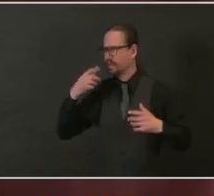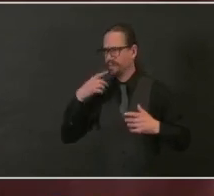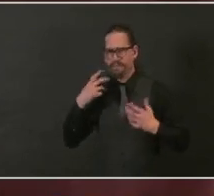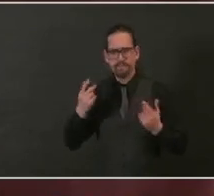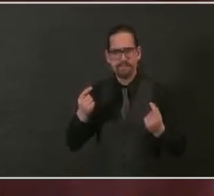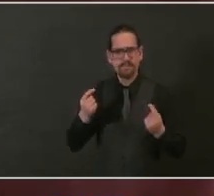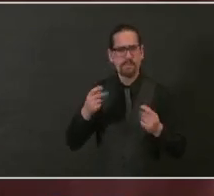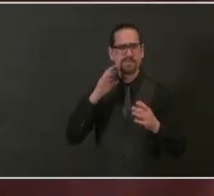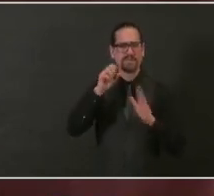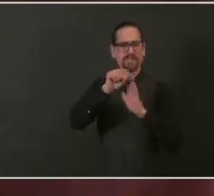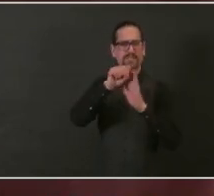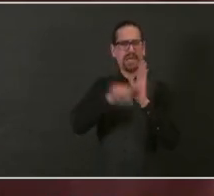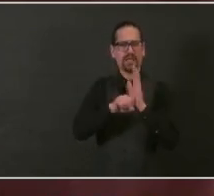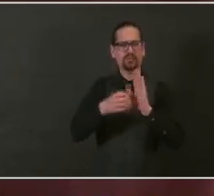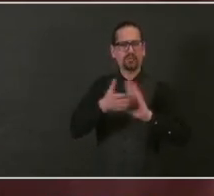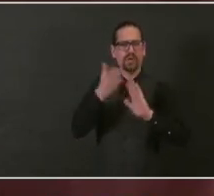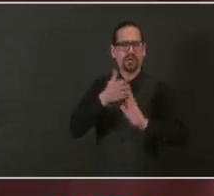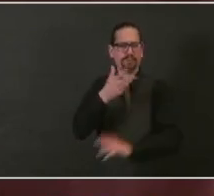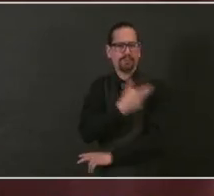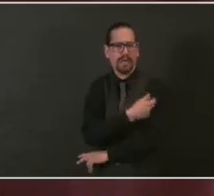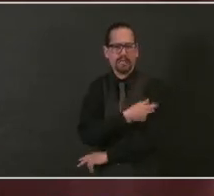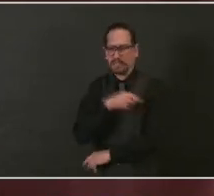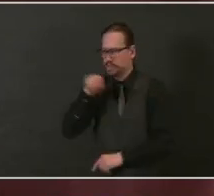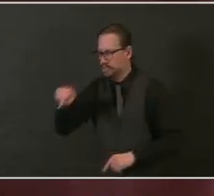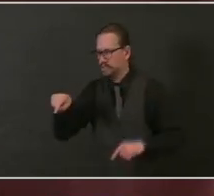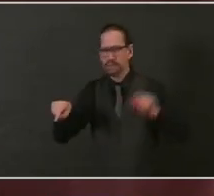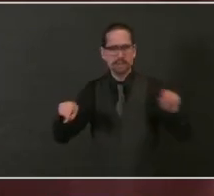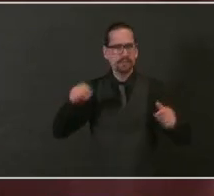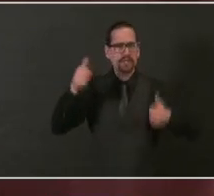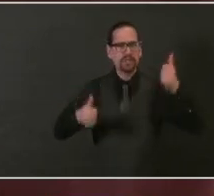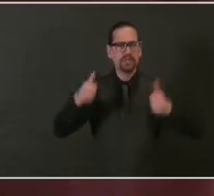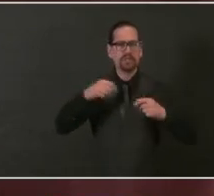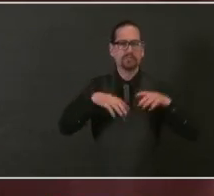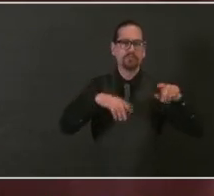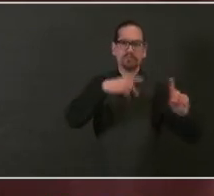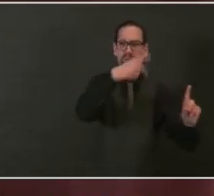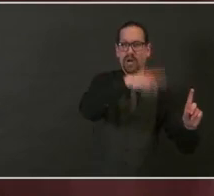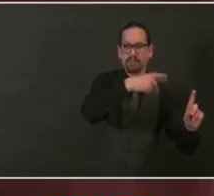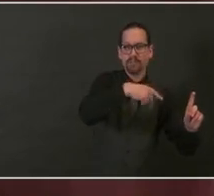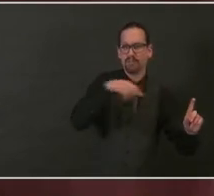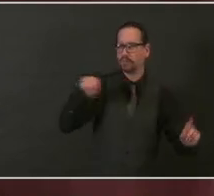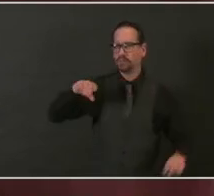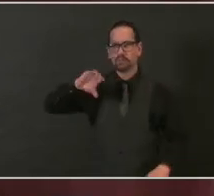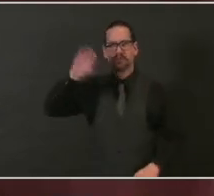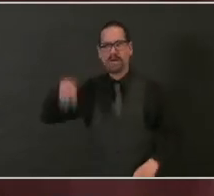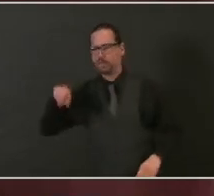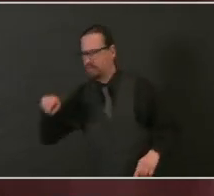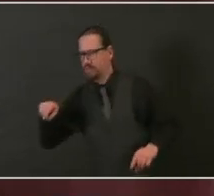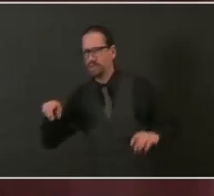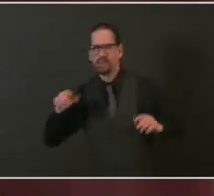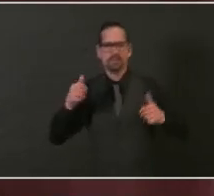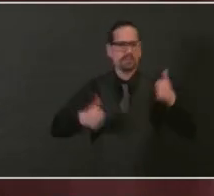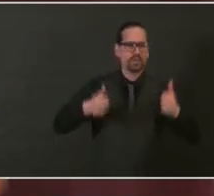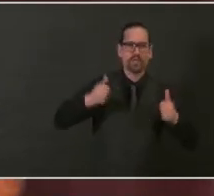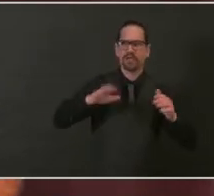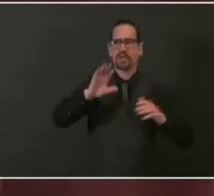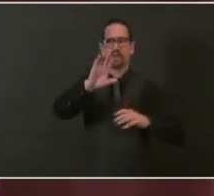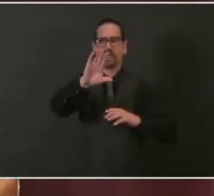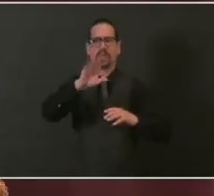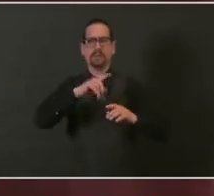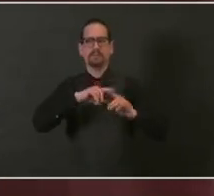assure you that we are very well organized in these locations.